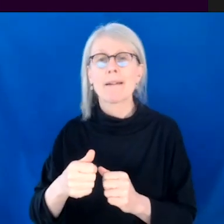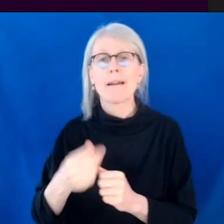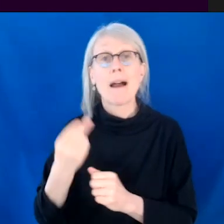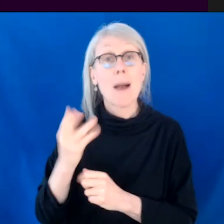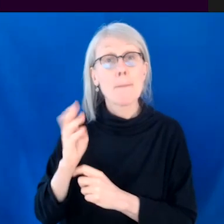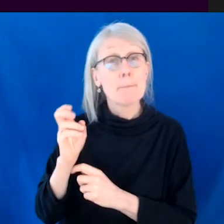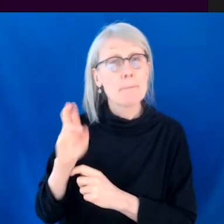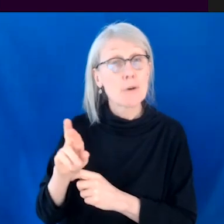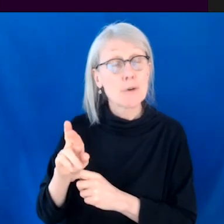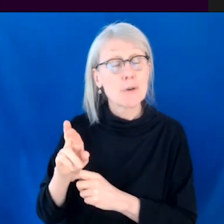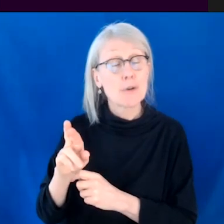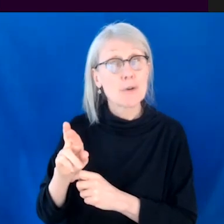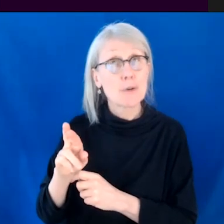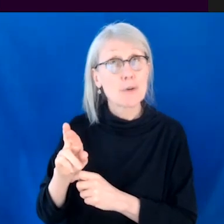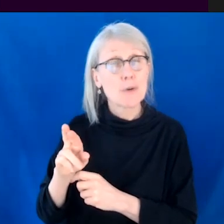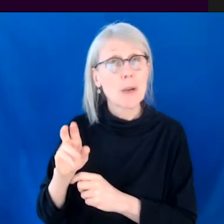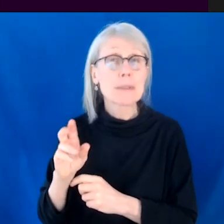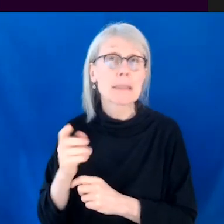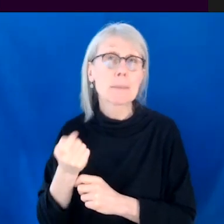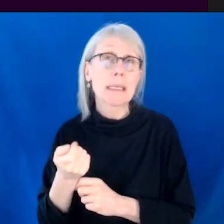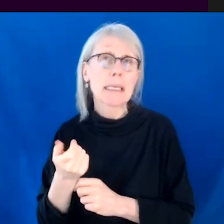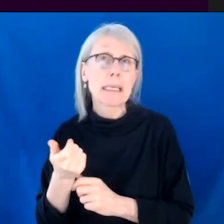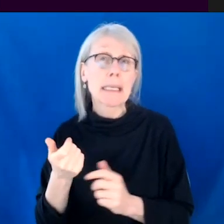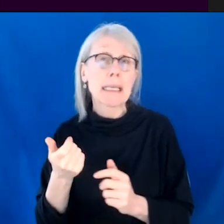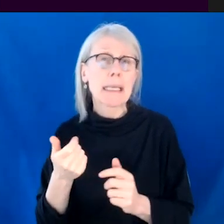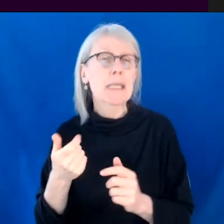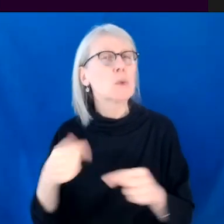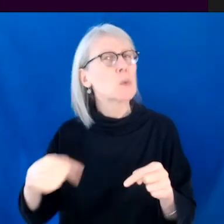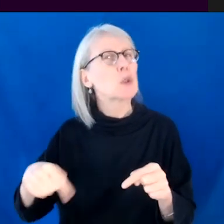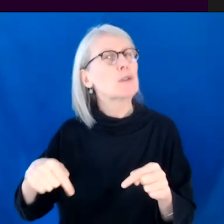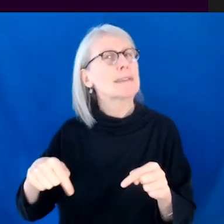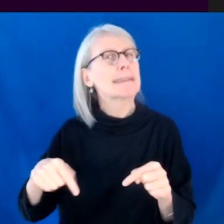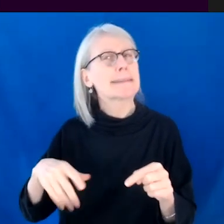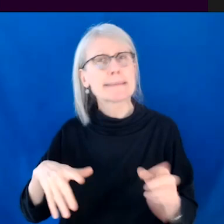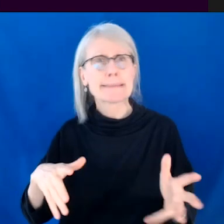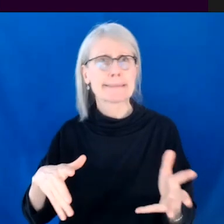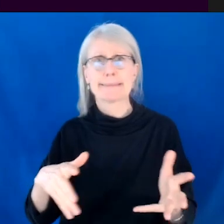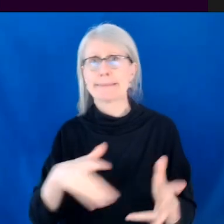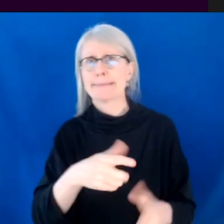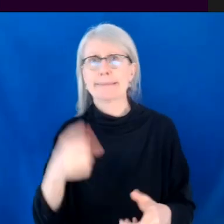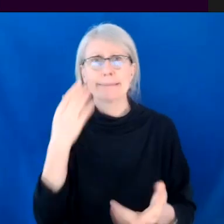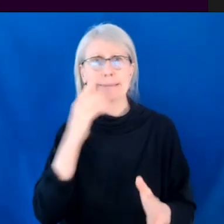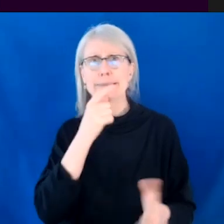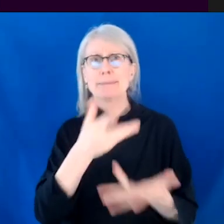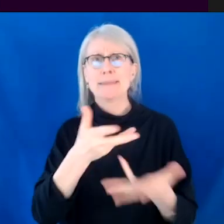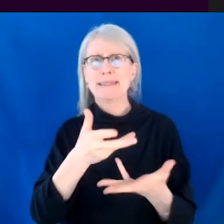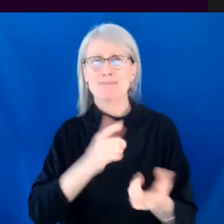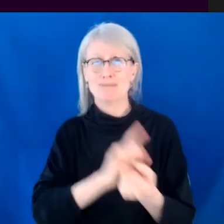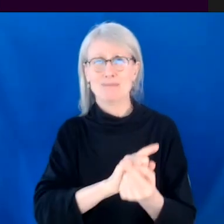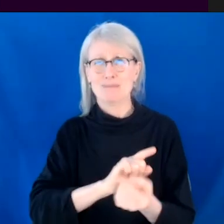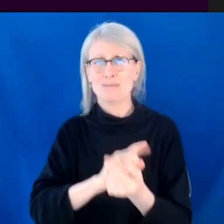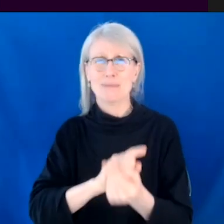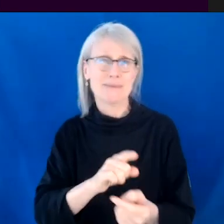was quite, um, nervous about reaching out to people I didn't know well, um, being like,